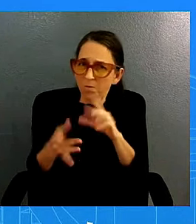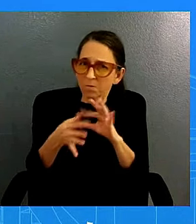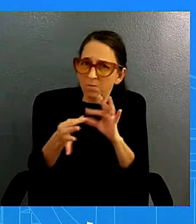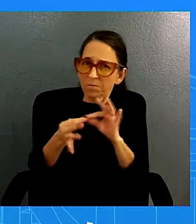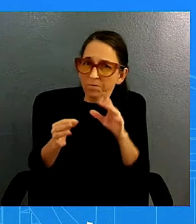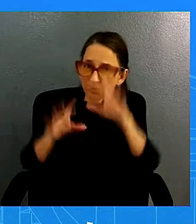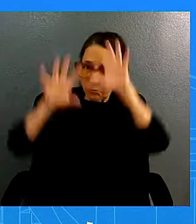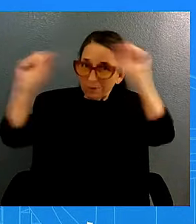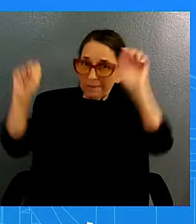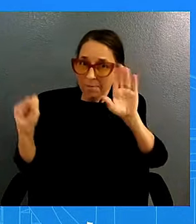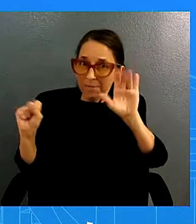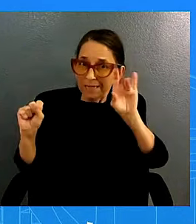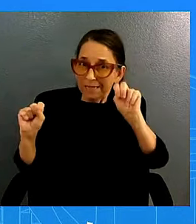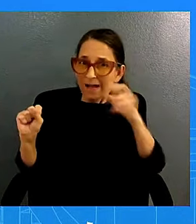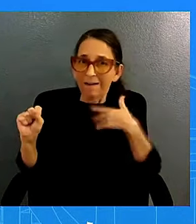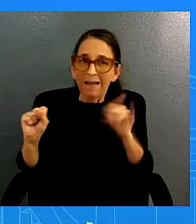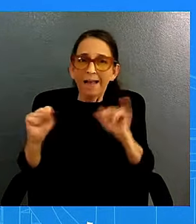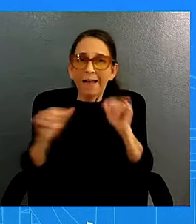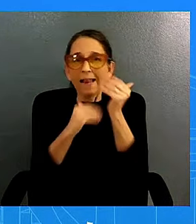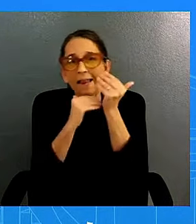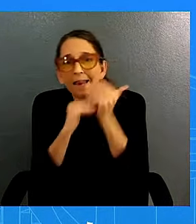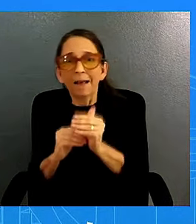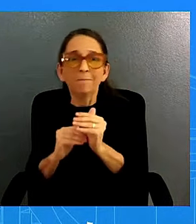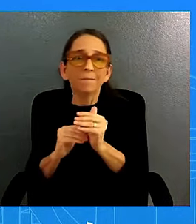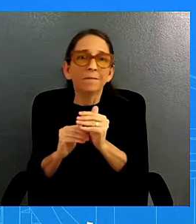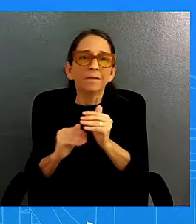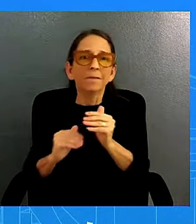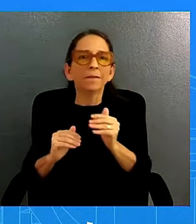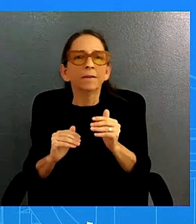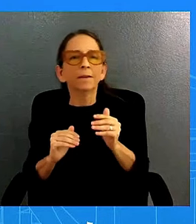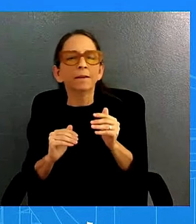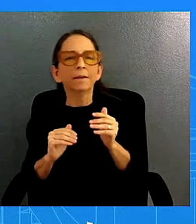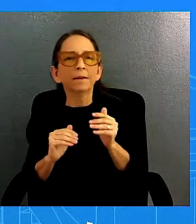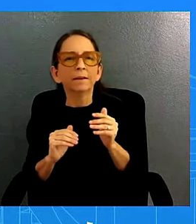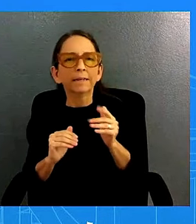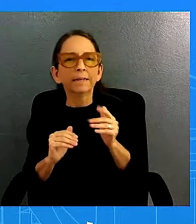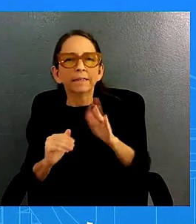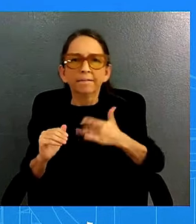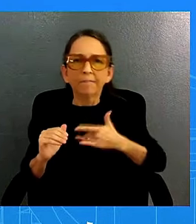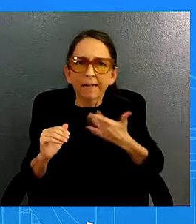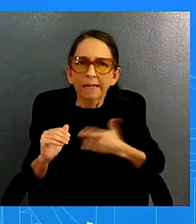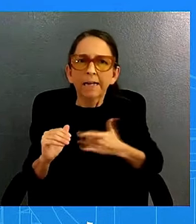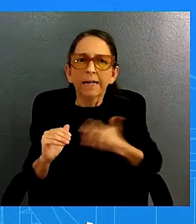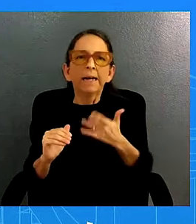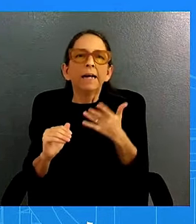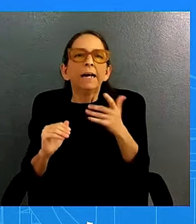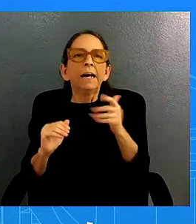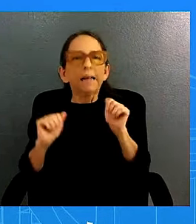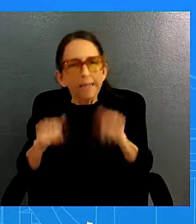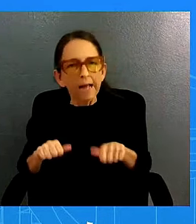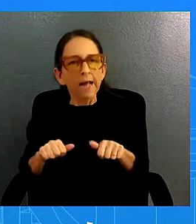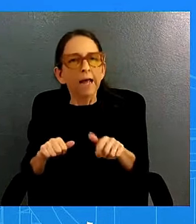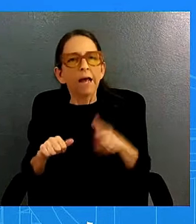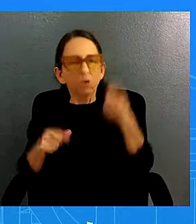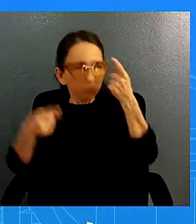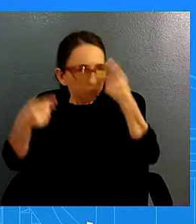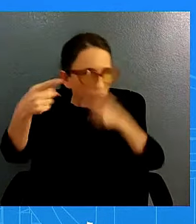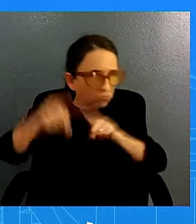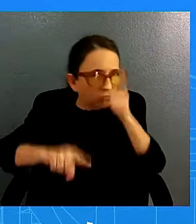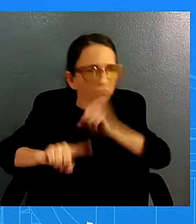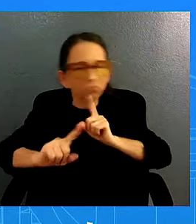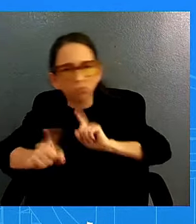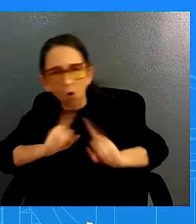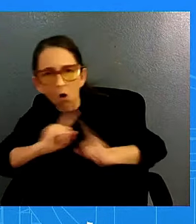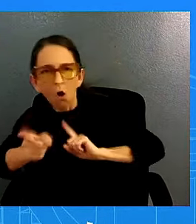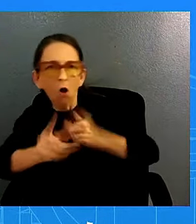turn diplomatic resolution is the way to go we believe it's achievable it's urgent we're going to have those diplomatic resolution we want to get to a